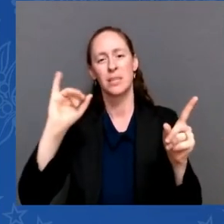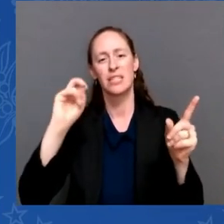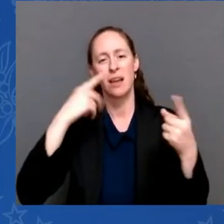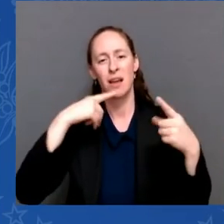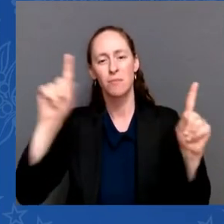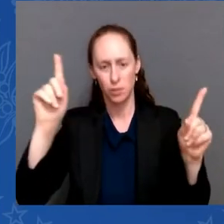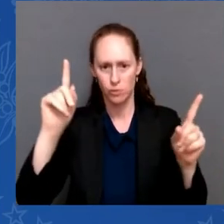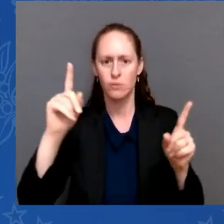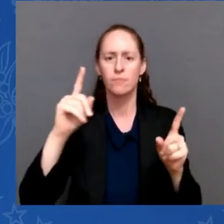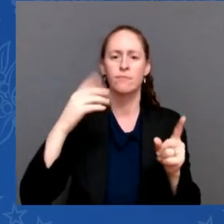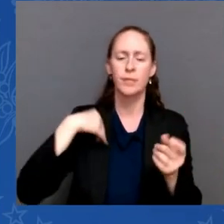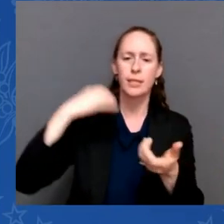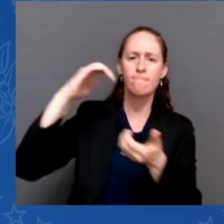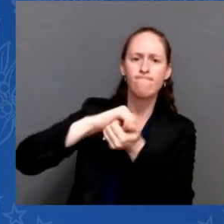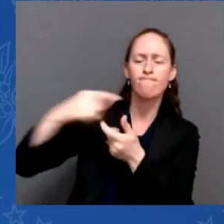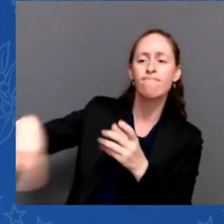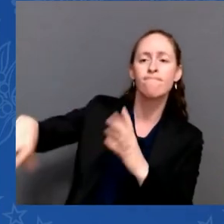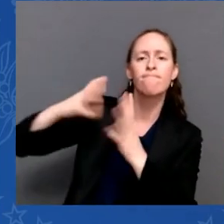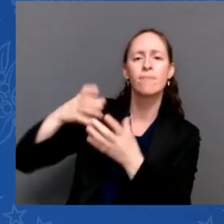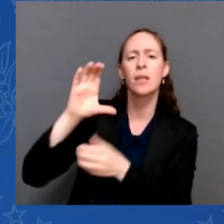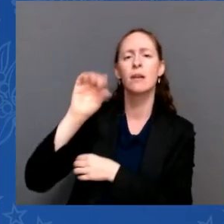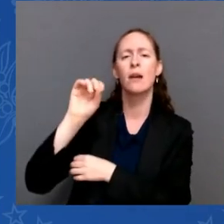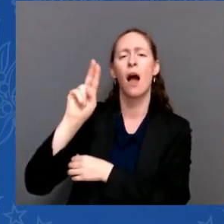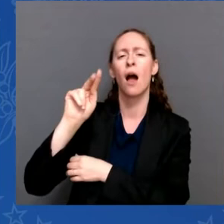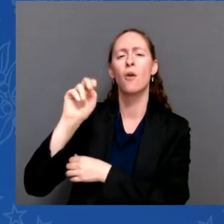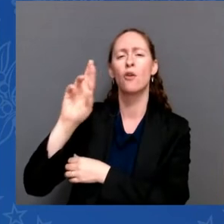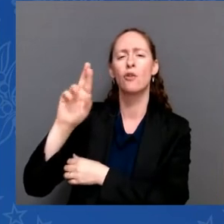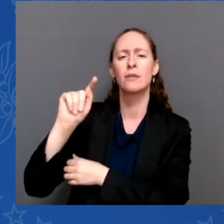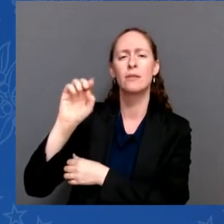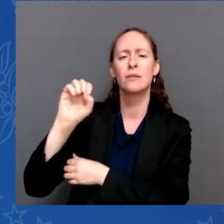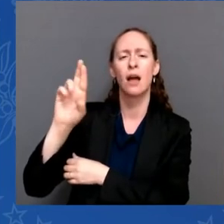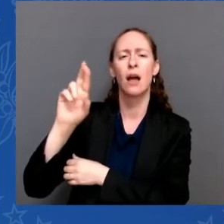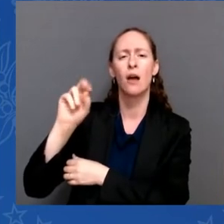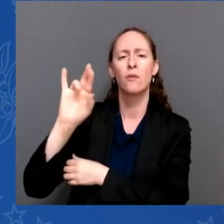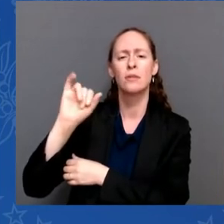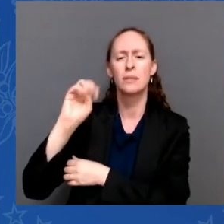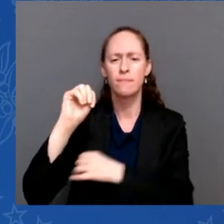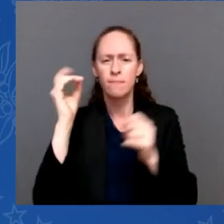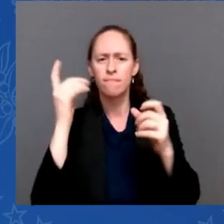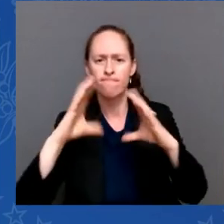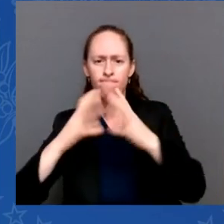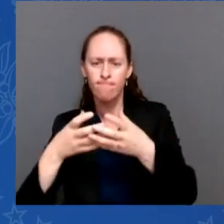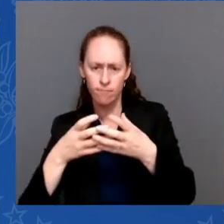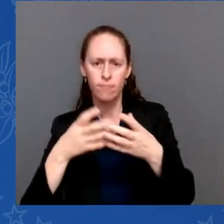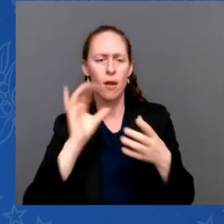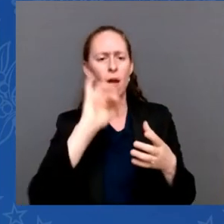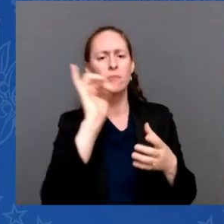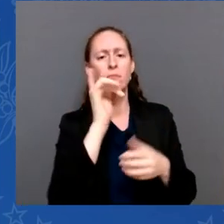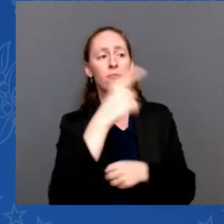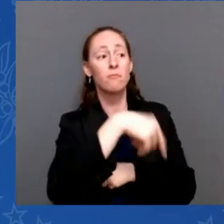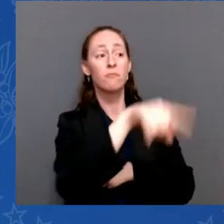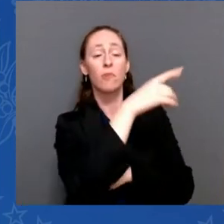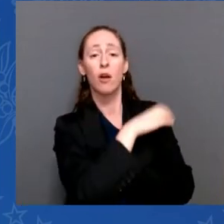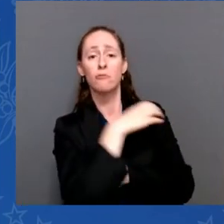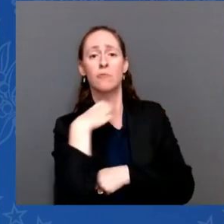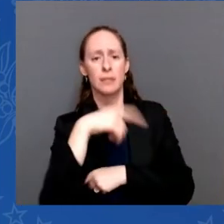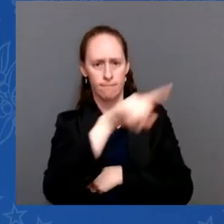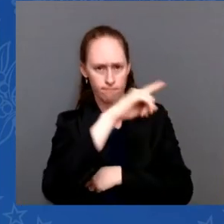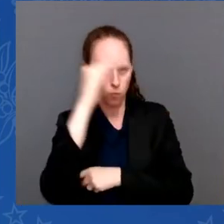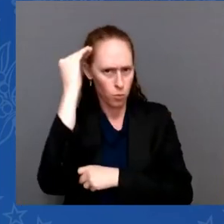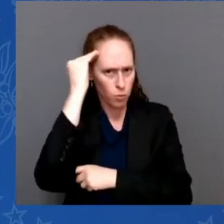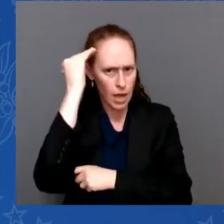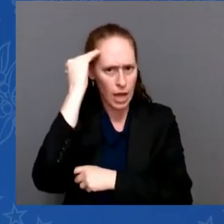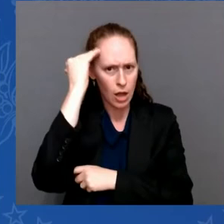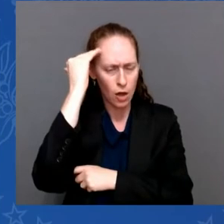leaders informed as well. When I ended our military mission in Afghanistan almost a year ago, I made the decision that after